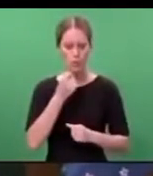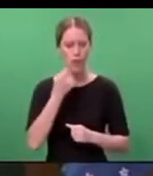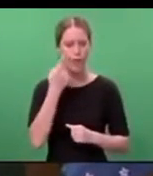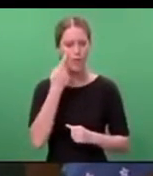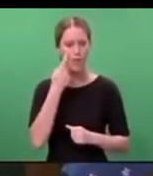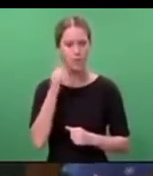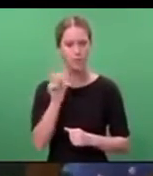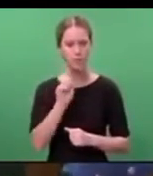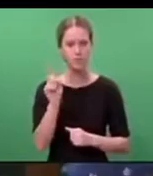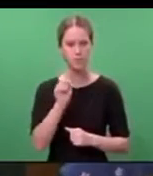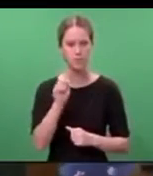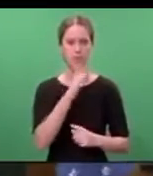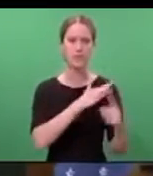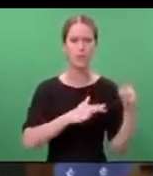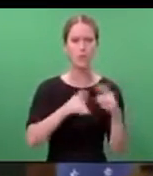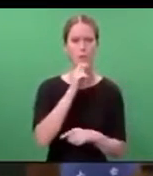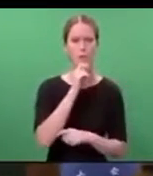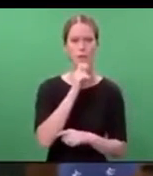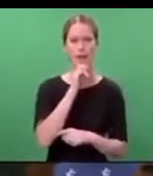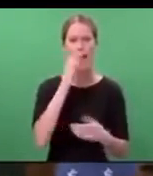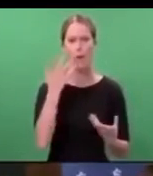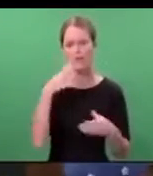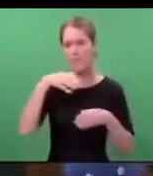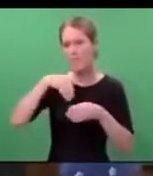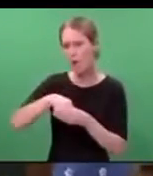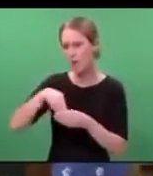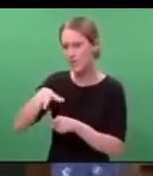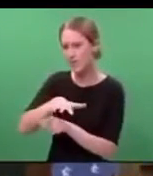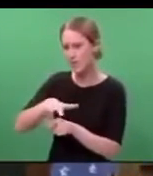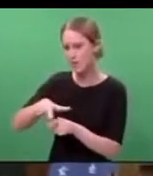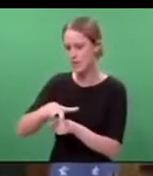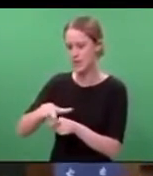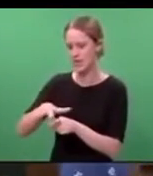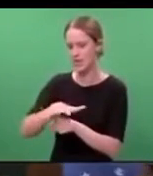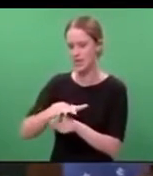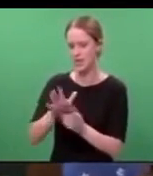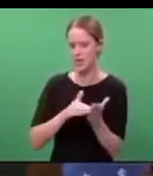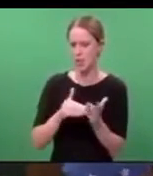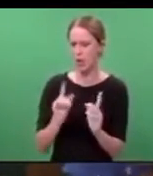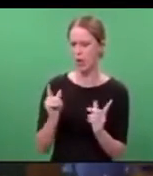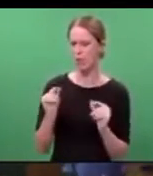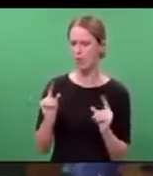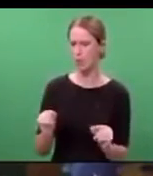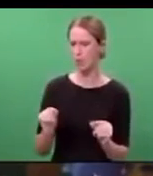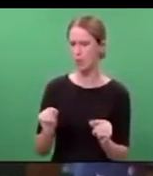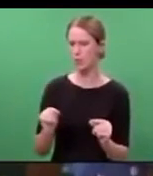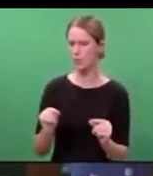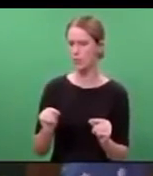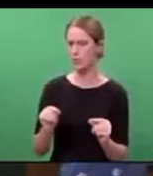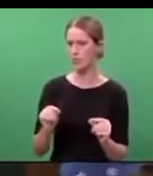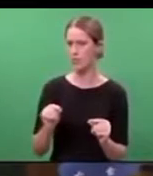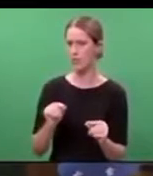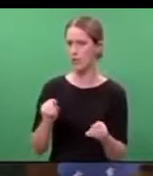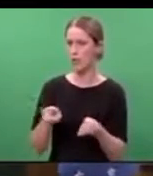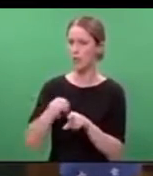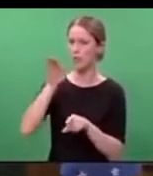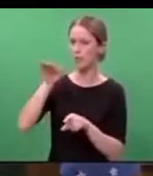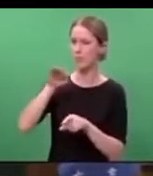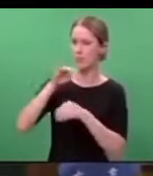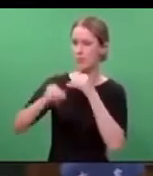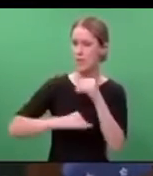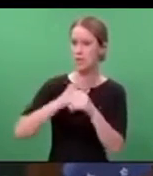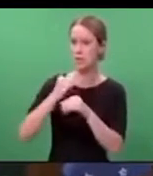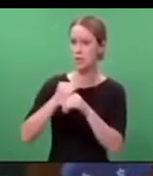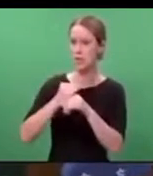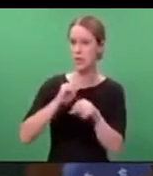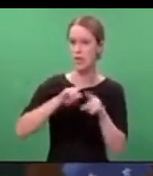social media played and what steps we can take, including on the international stage and in unison with